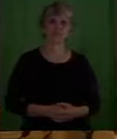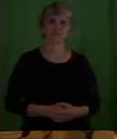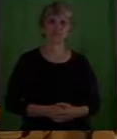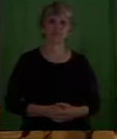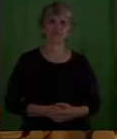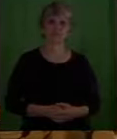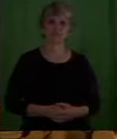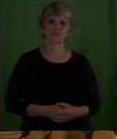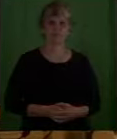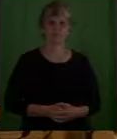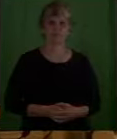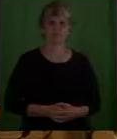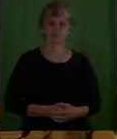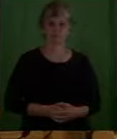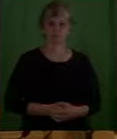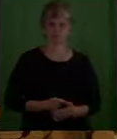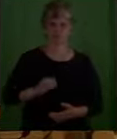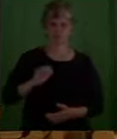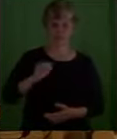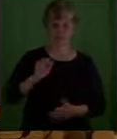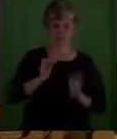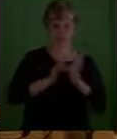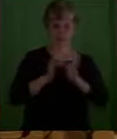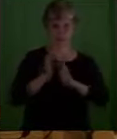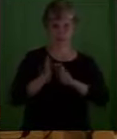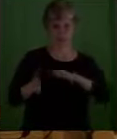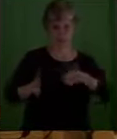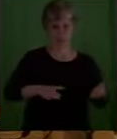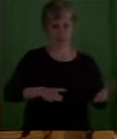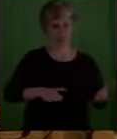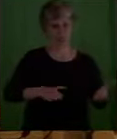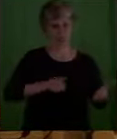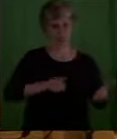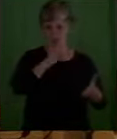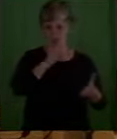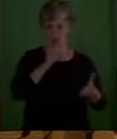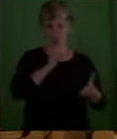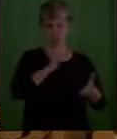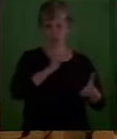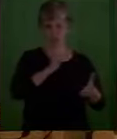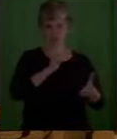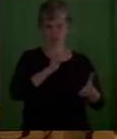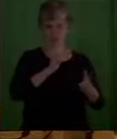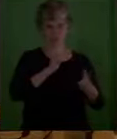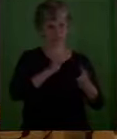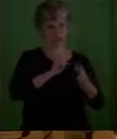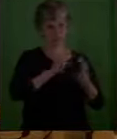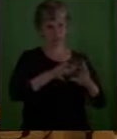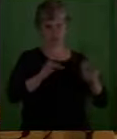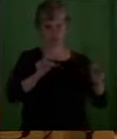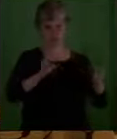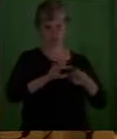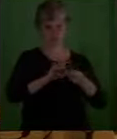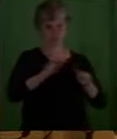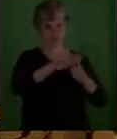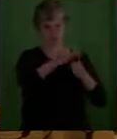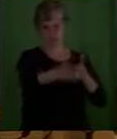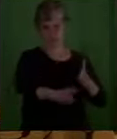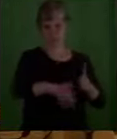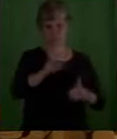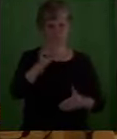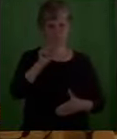That his death wasn't the end of the story. We come to Mass when we're